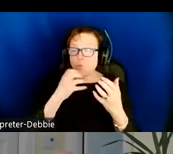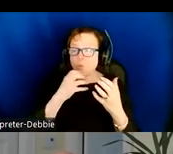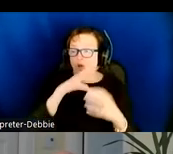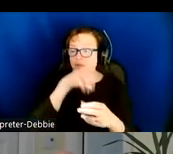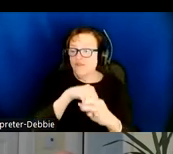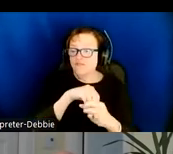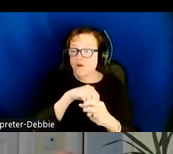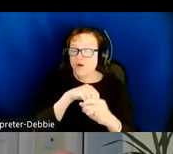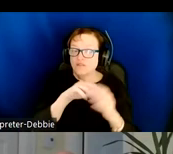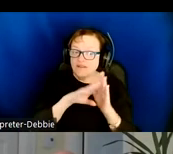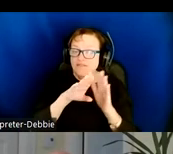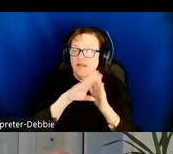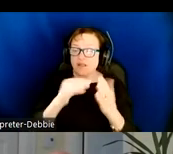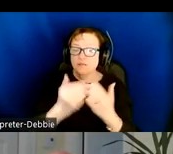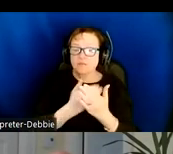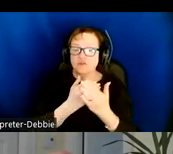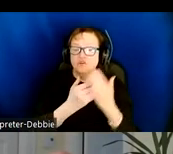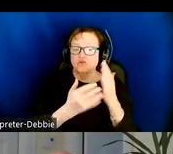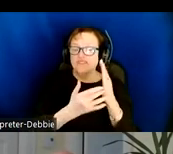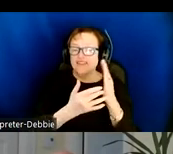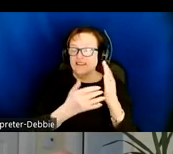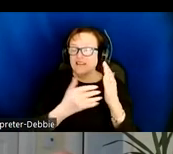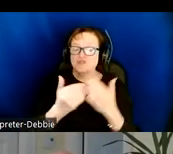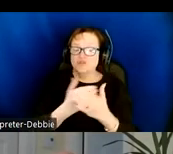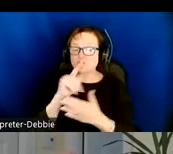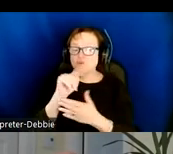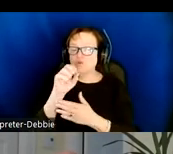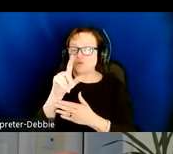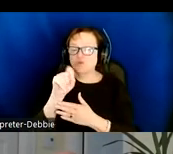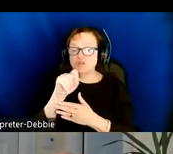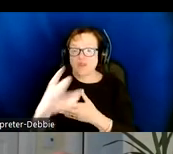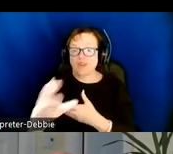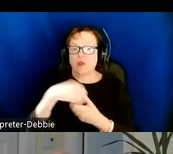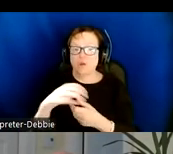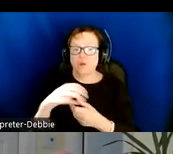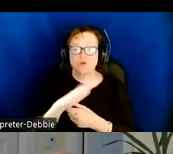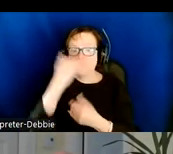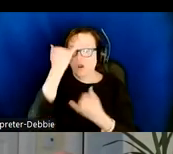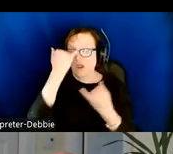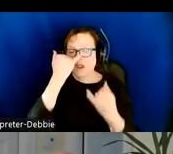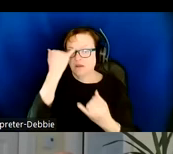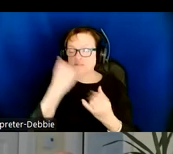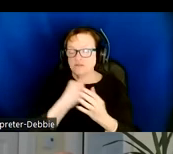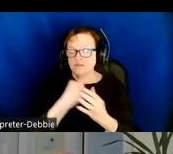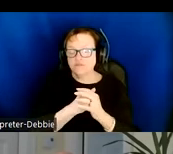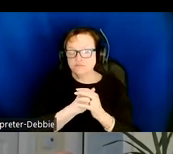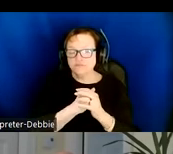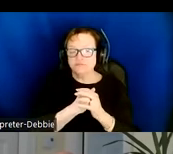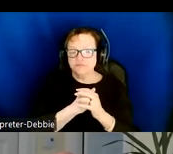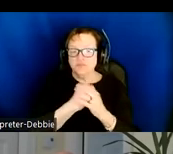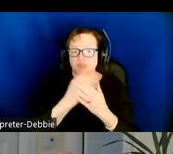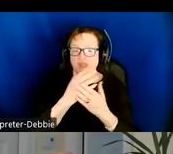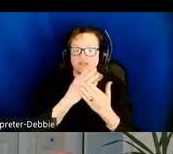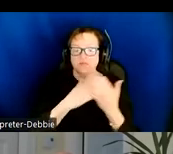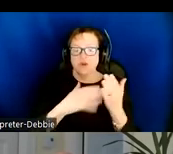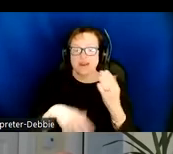developers and content creators, we could incorporate some of your contributions as part of the services that image